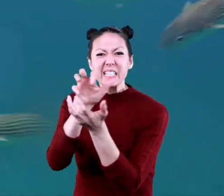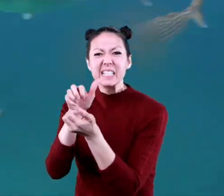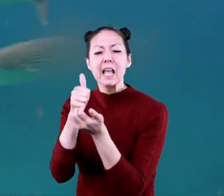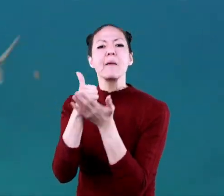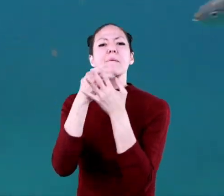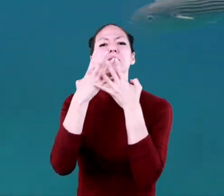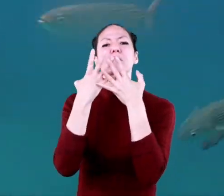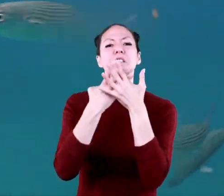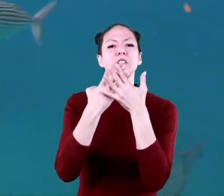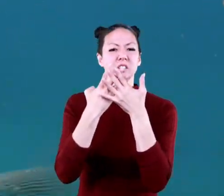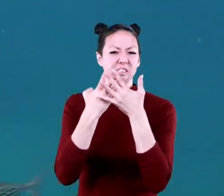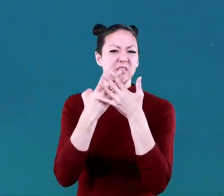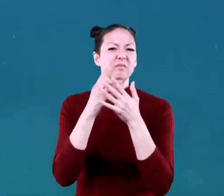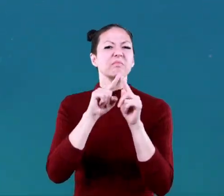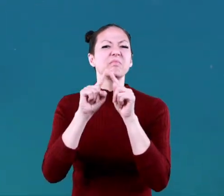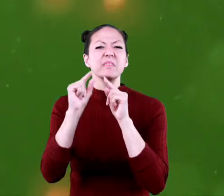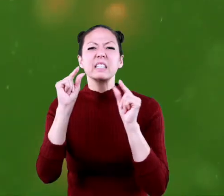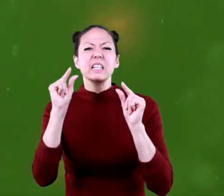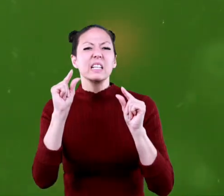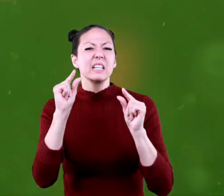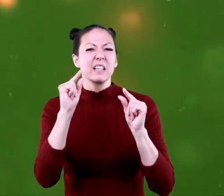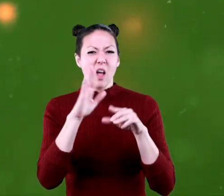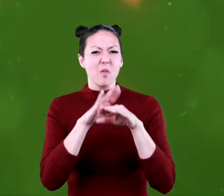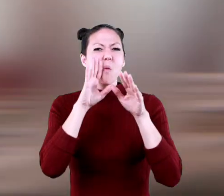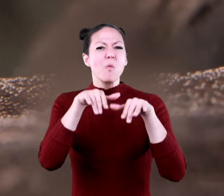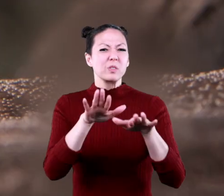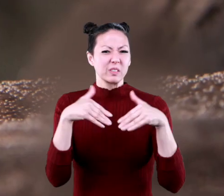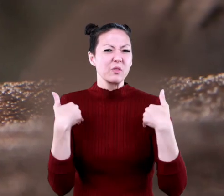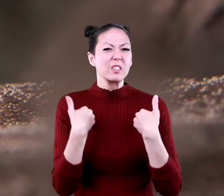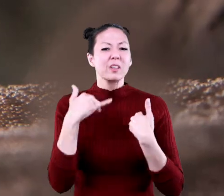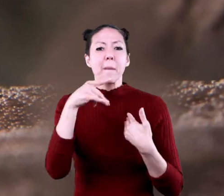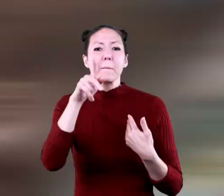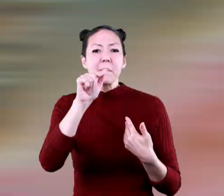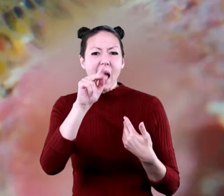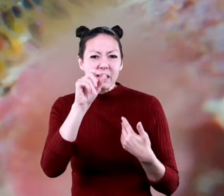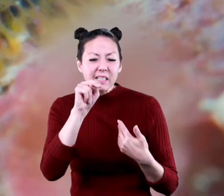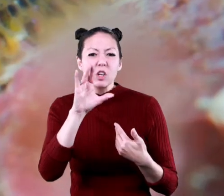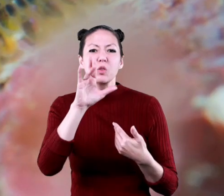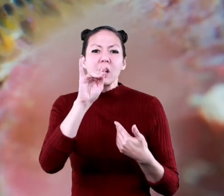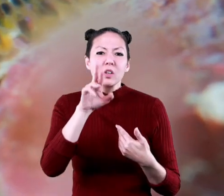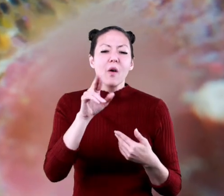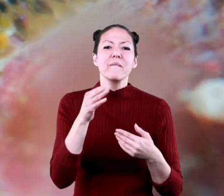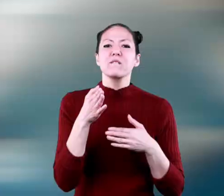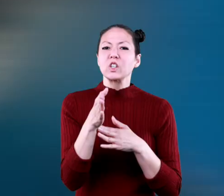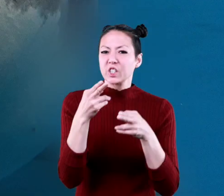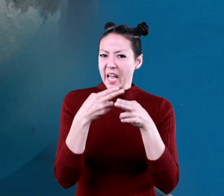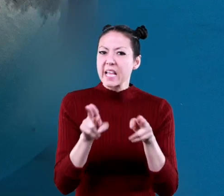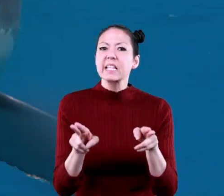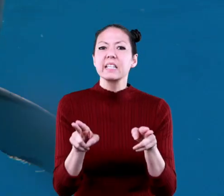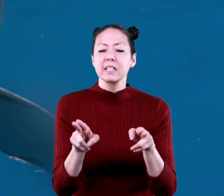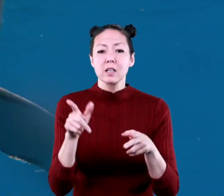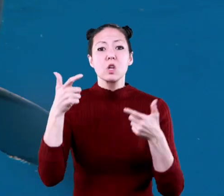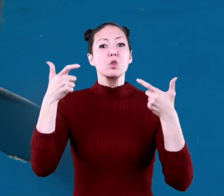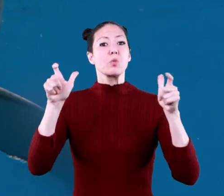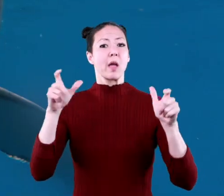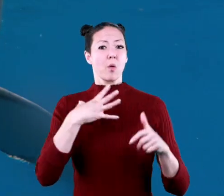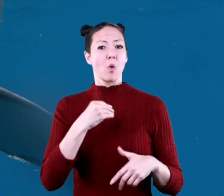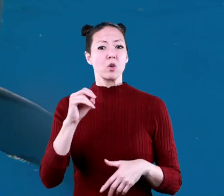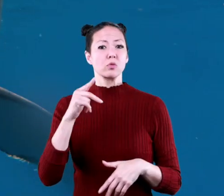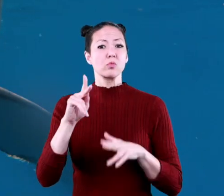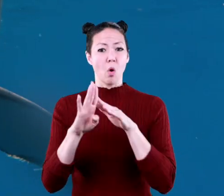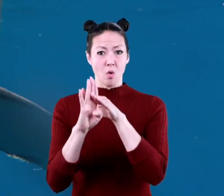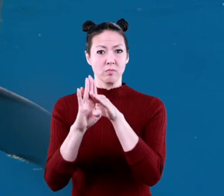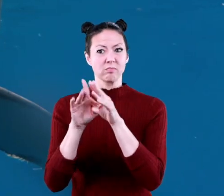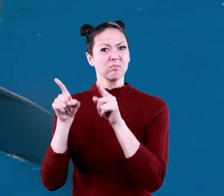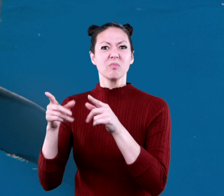filter the little critters they eat, like plankton, krill, and fish eggs. Great white sharks,